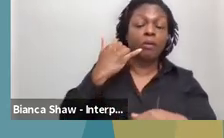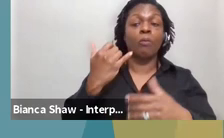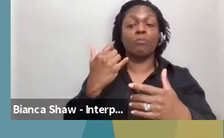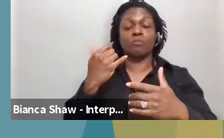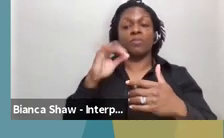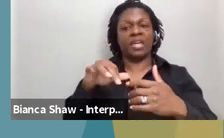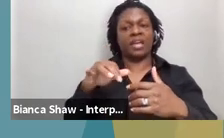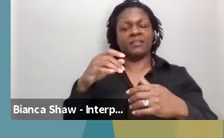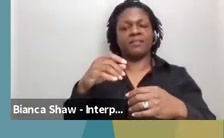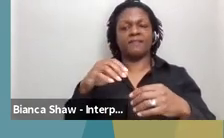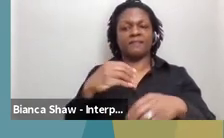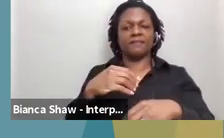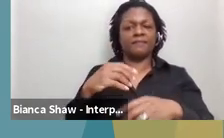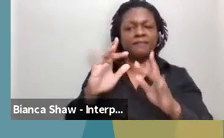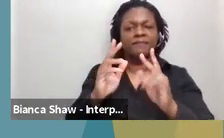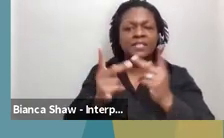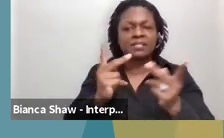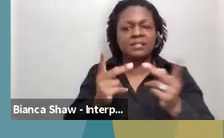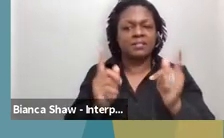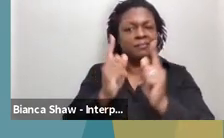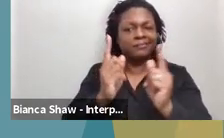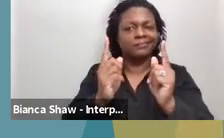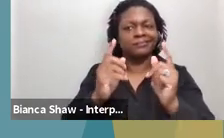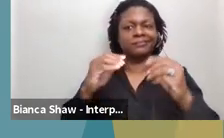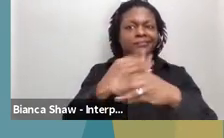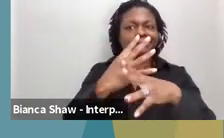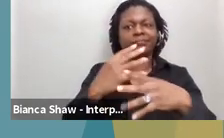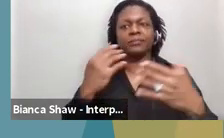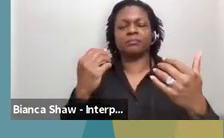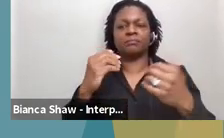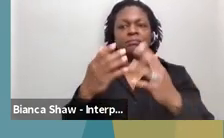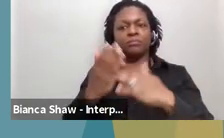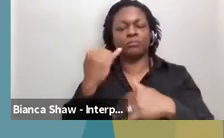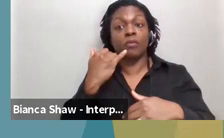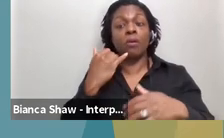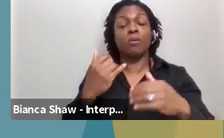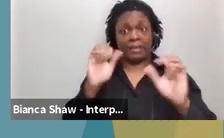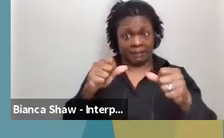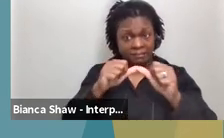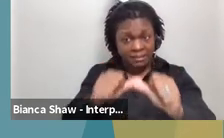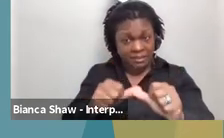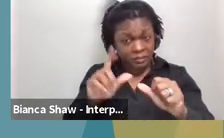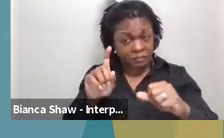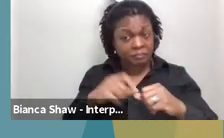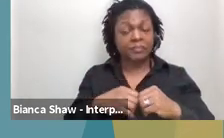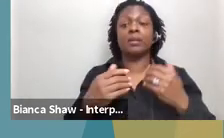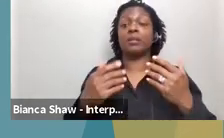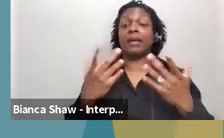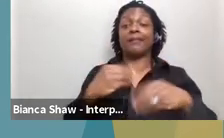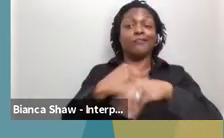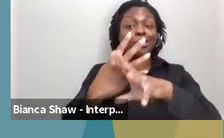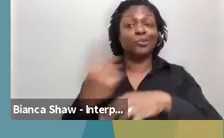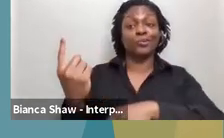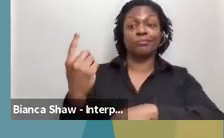what are long-term changes that we may be able to make, including things like virtual day habilitation,